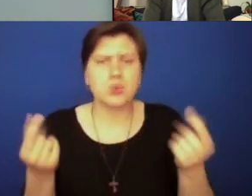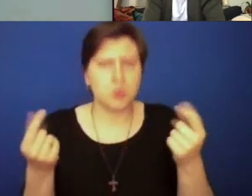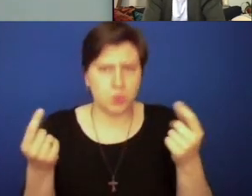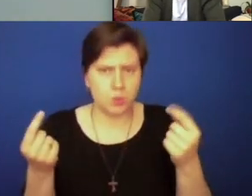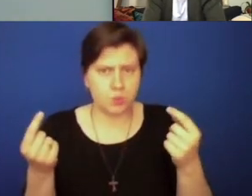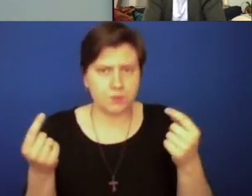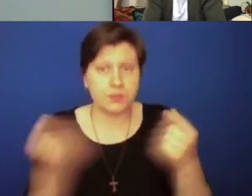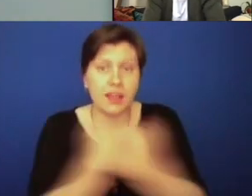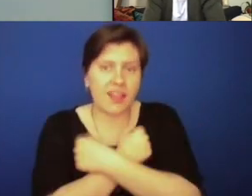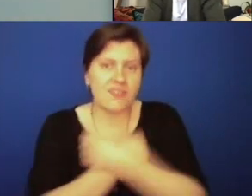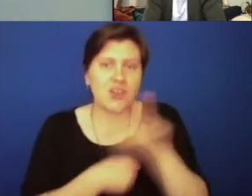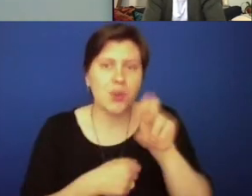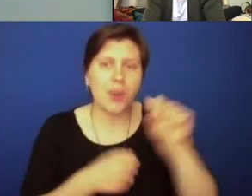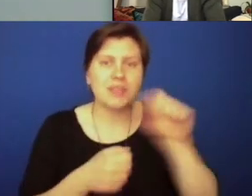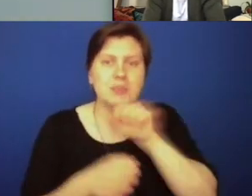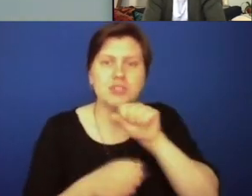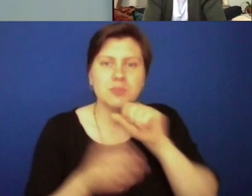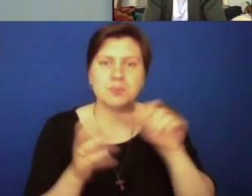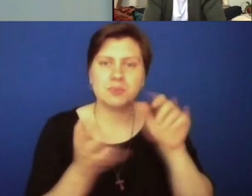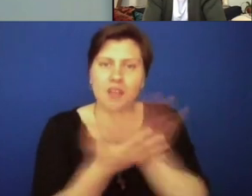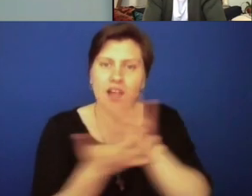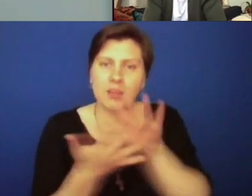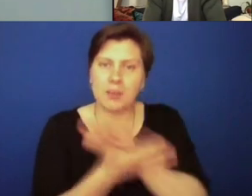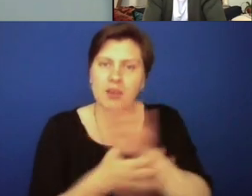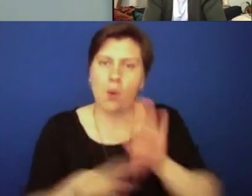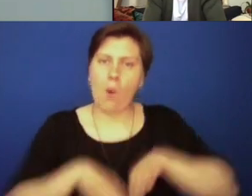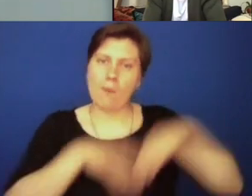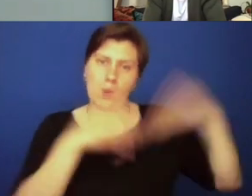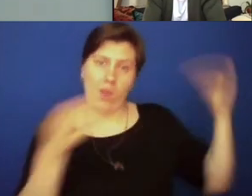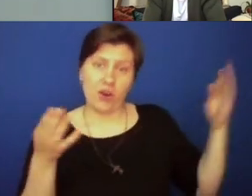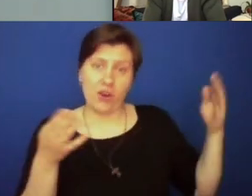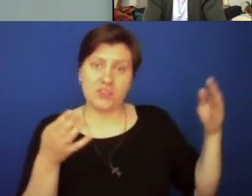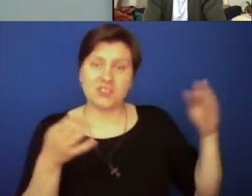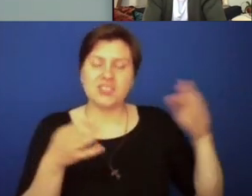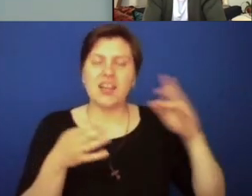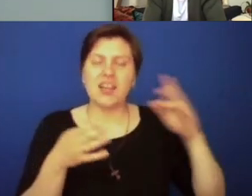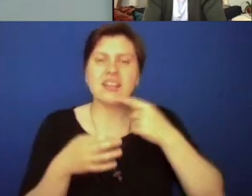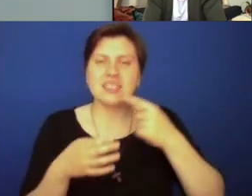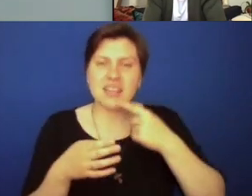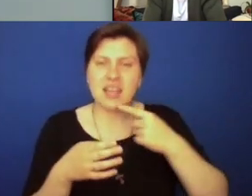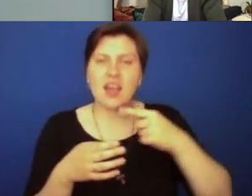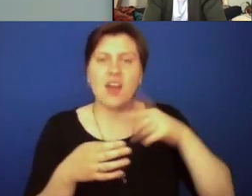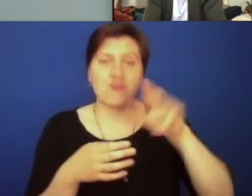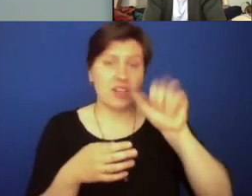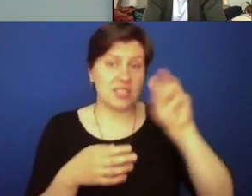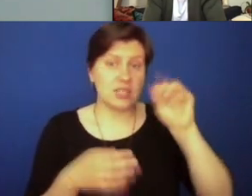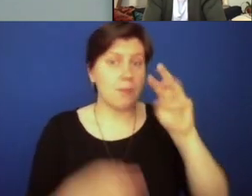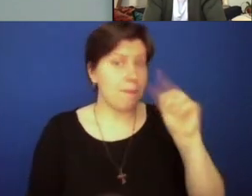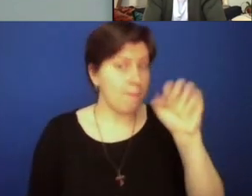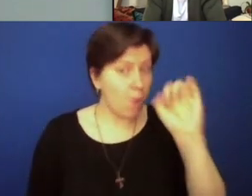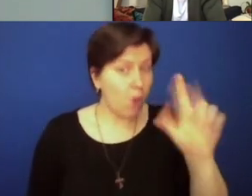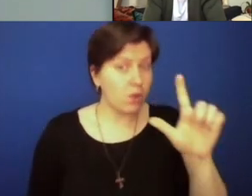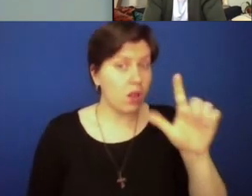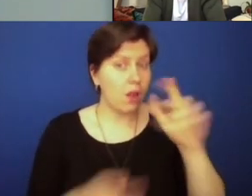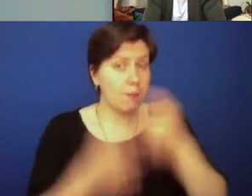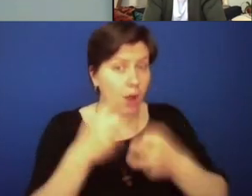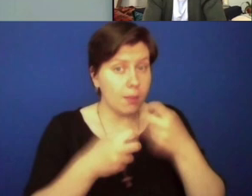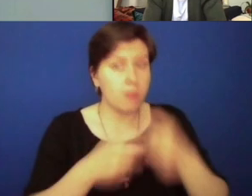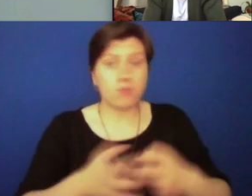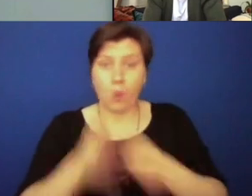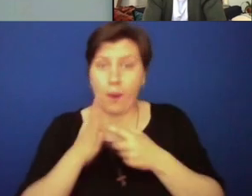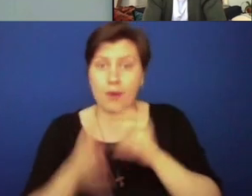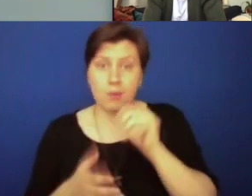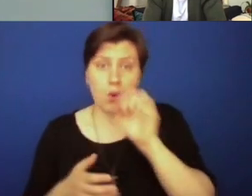love that in the U.S. Bishops' document in 2018 opened wide our hearts. They say, racism is a moral problem that requires a moral remedy,